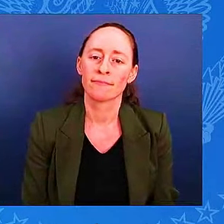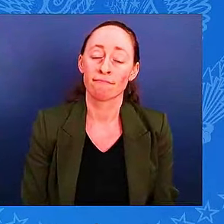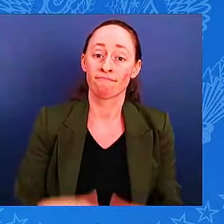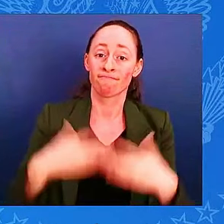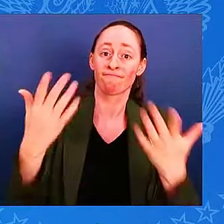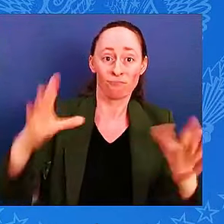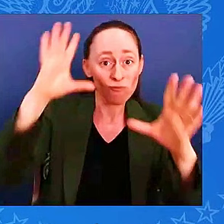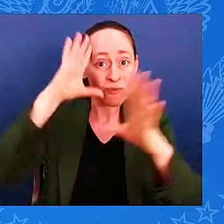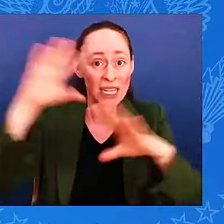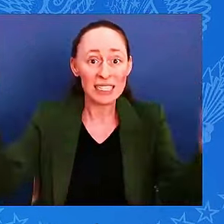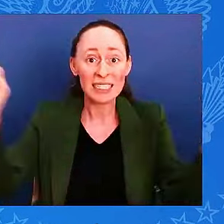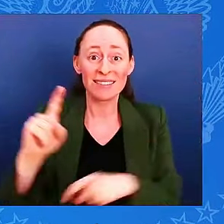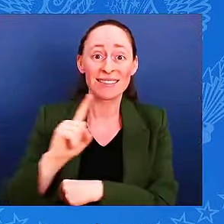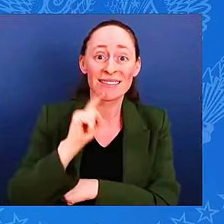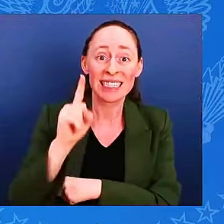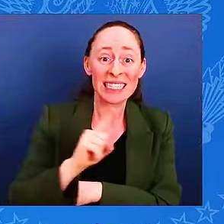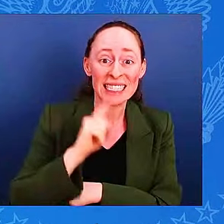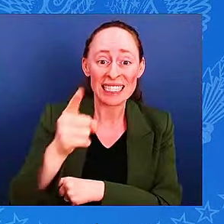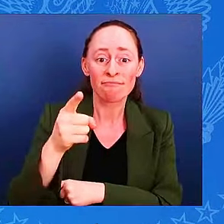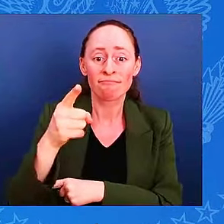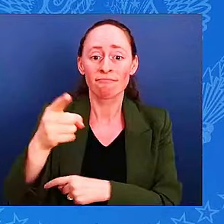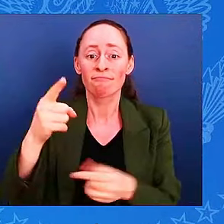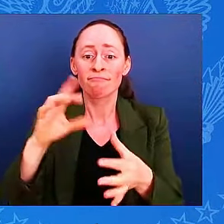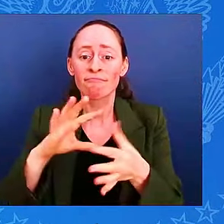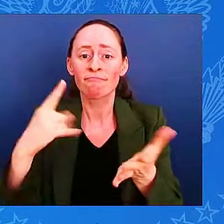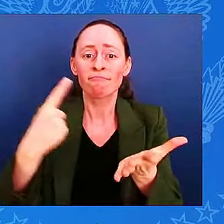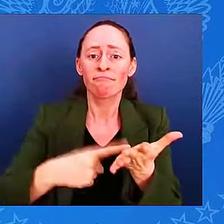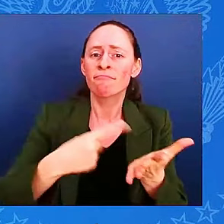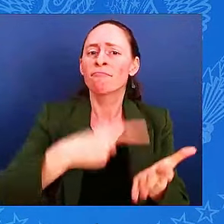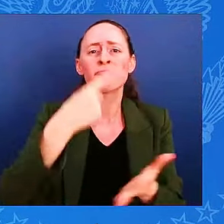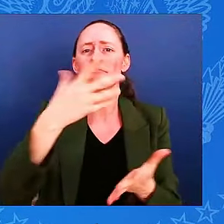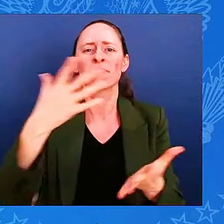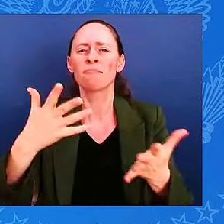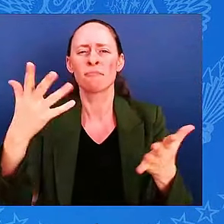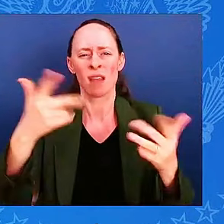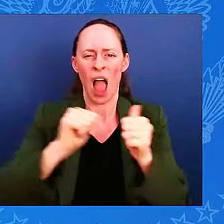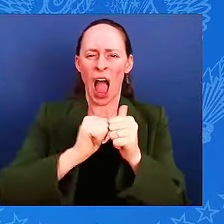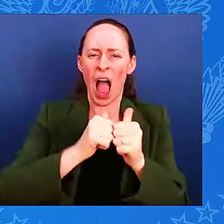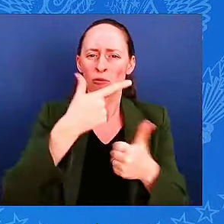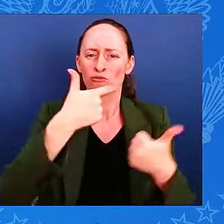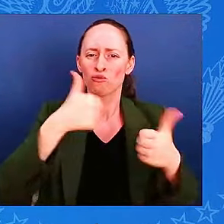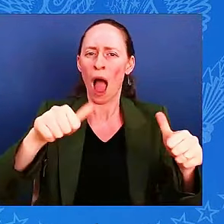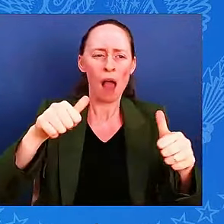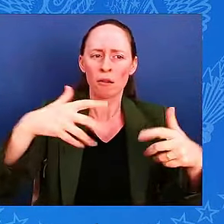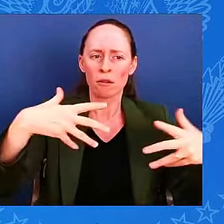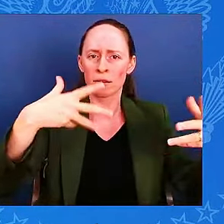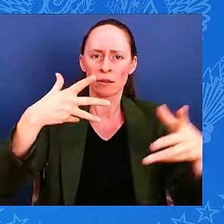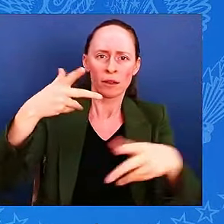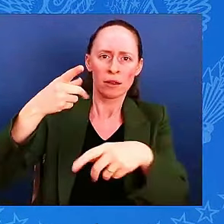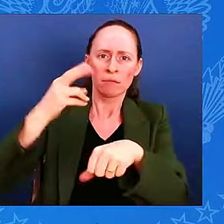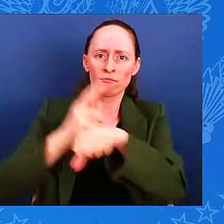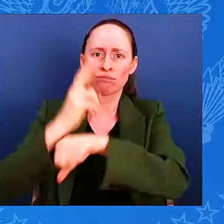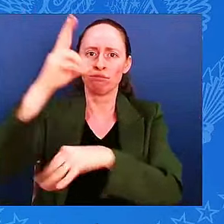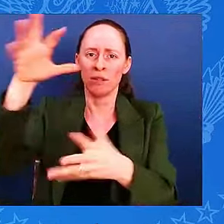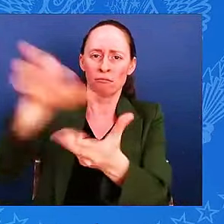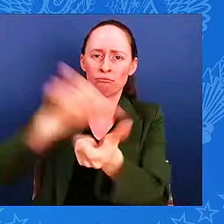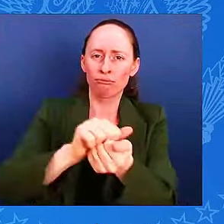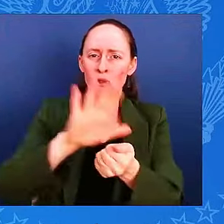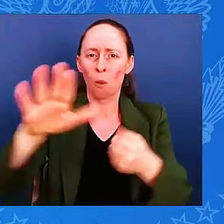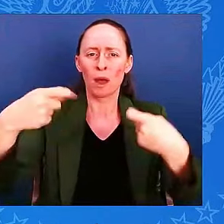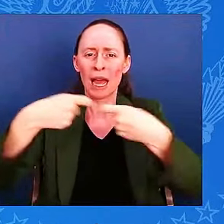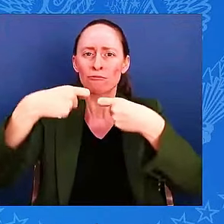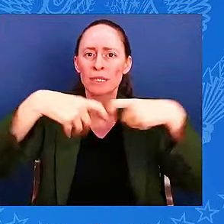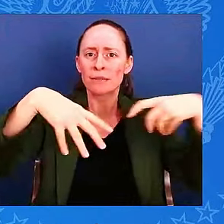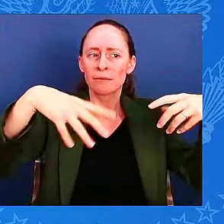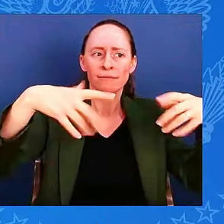massively targeting your energy infrastructure. Rest assured, together, with our partners, we are